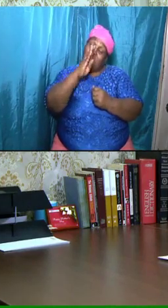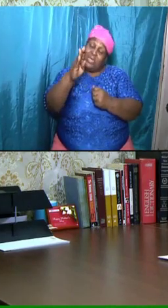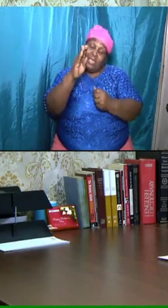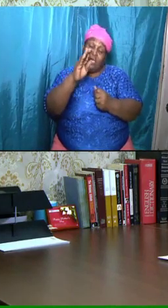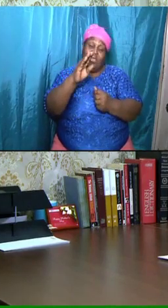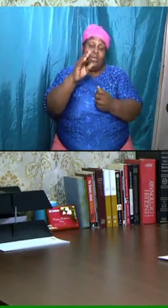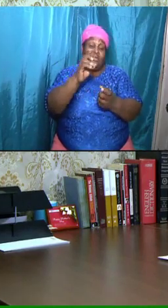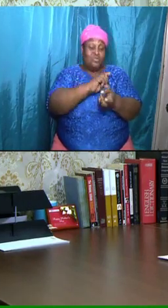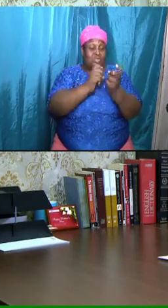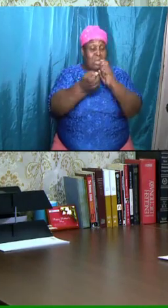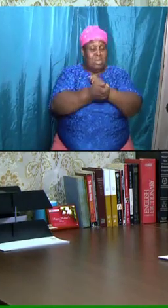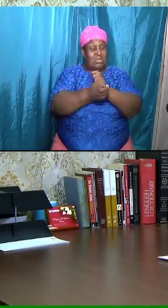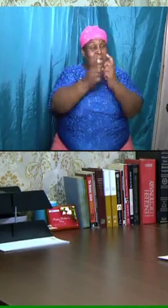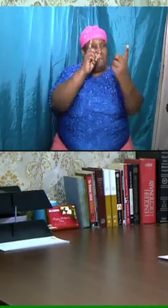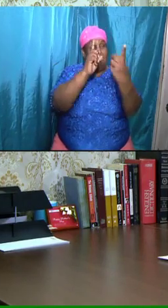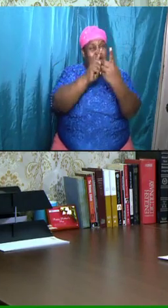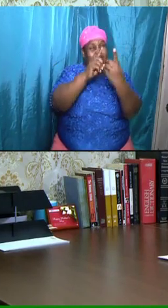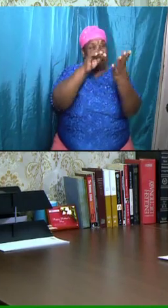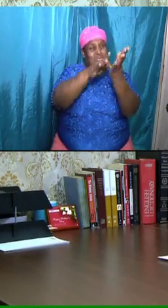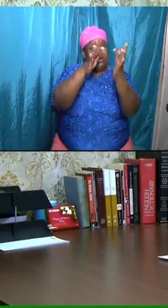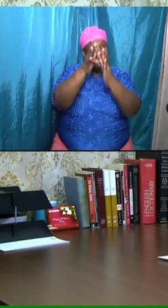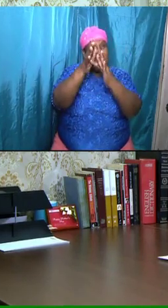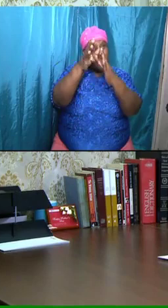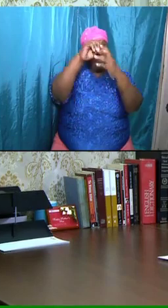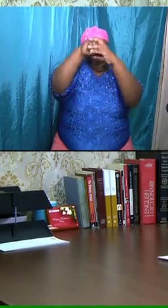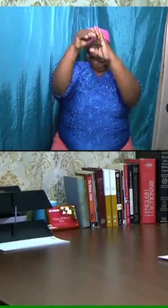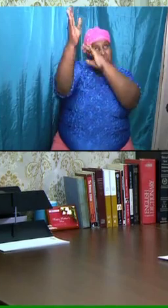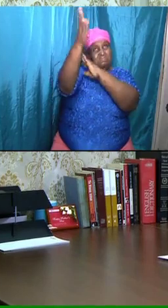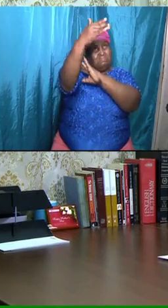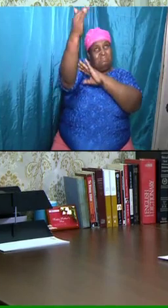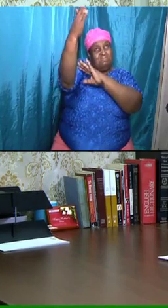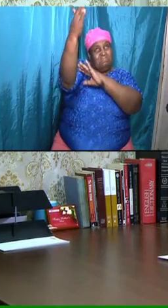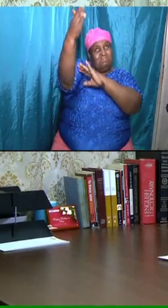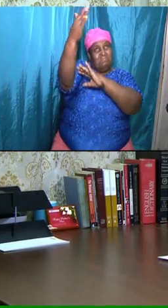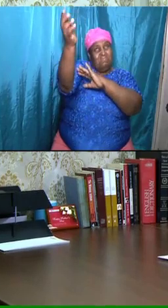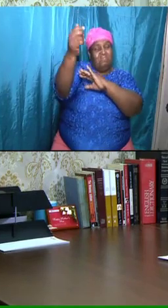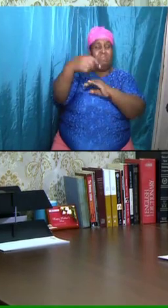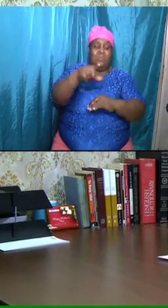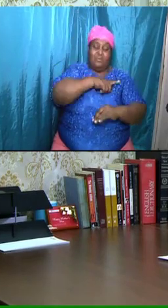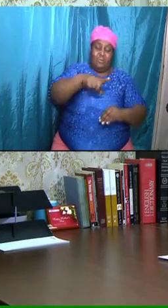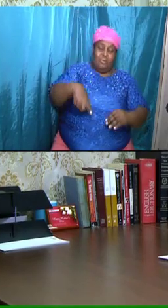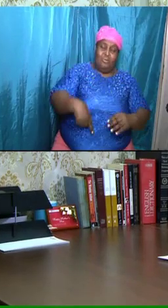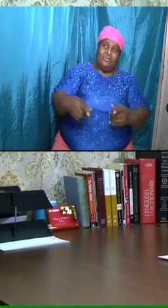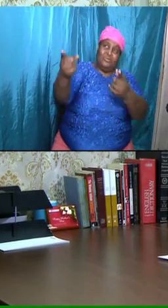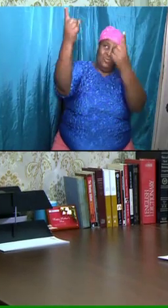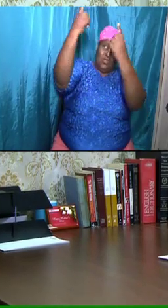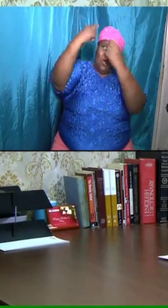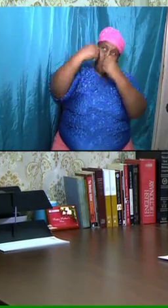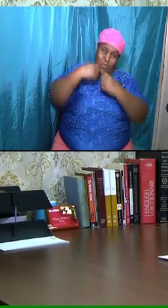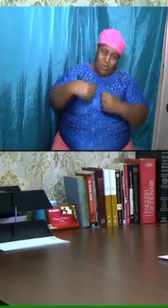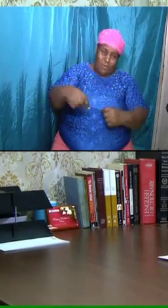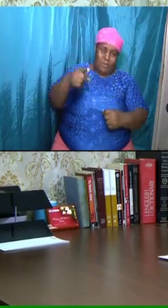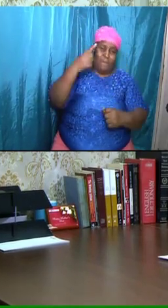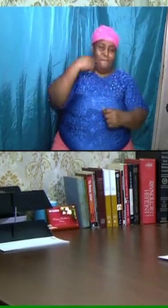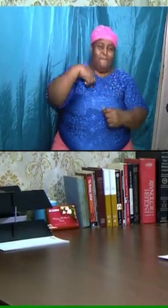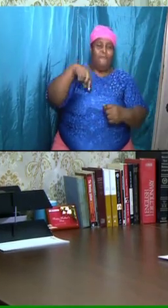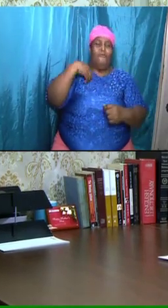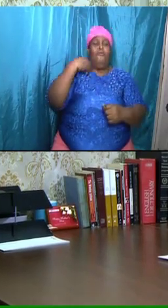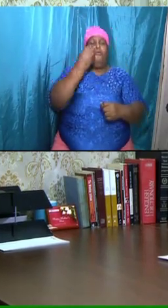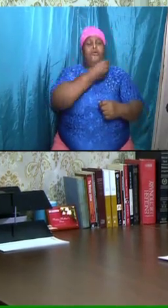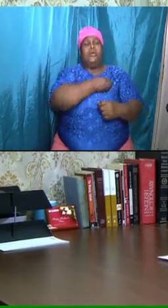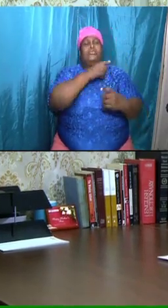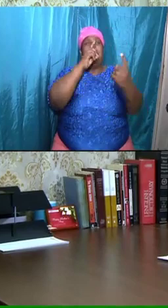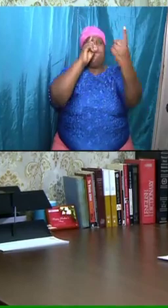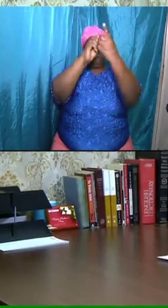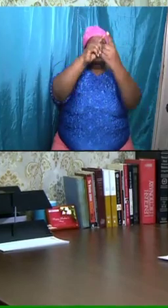meet Him in the air. So, at the rapture, the Lord is coming for us. We meet Him in the air, and